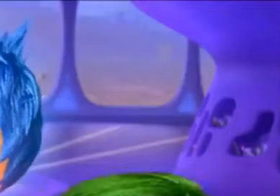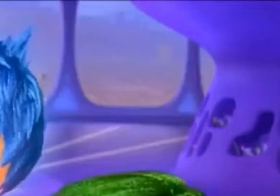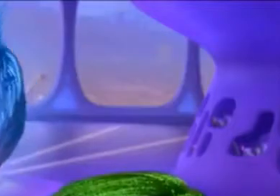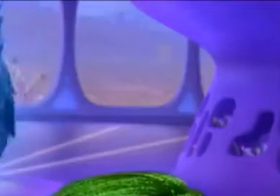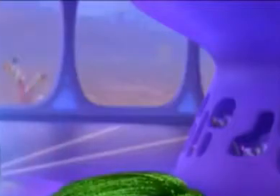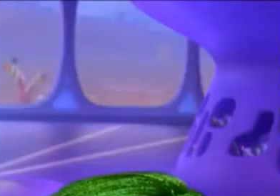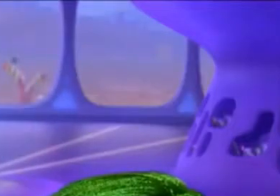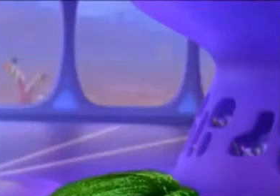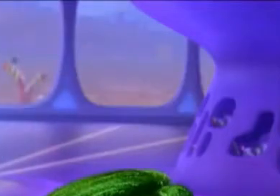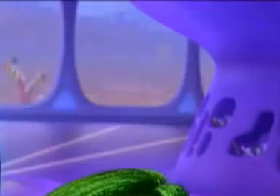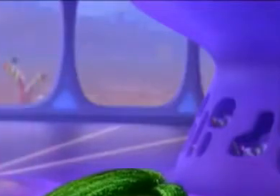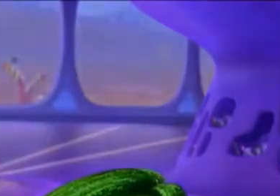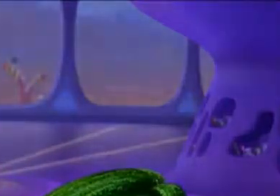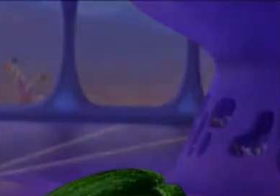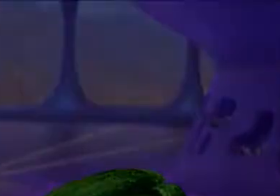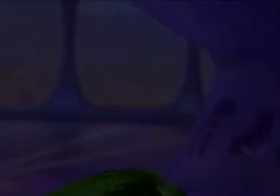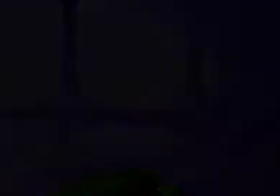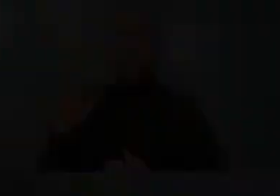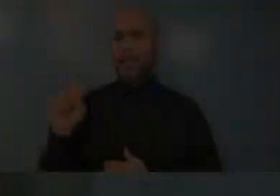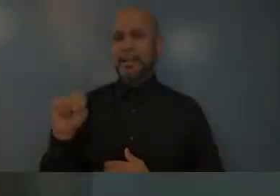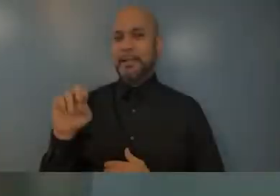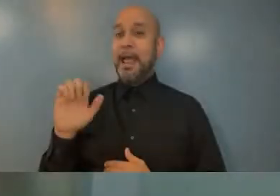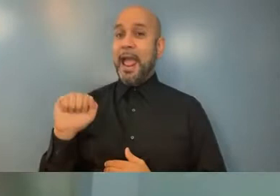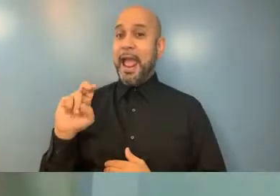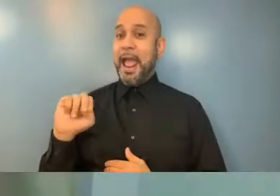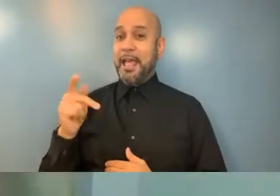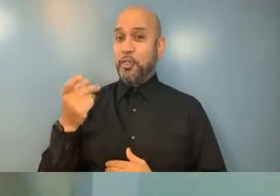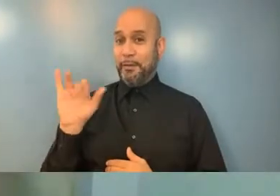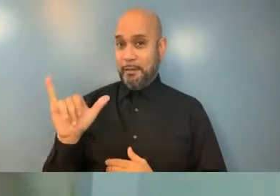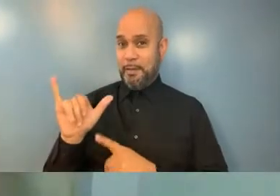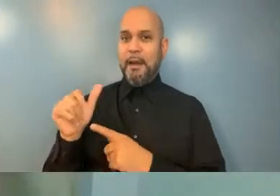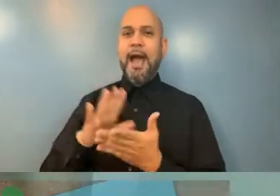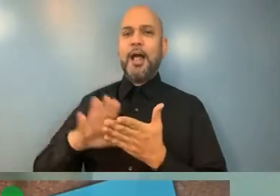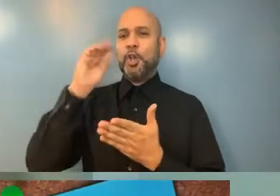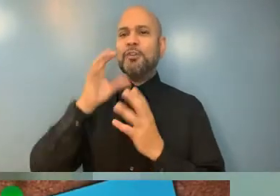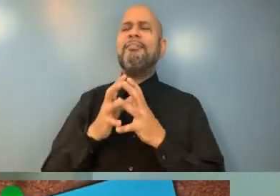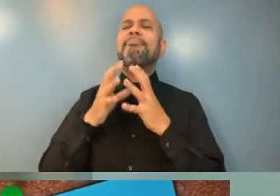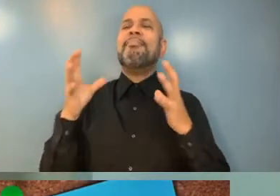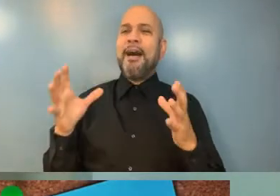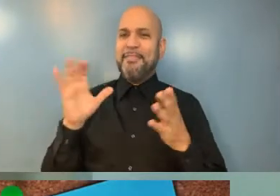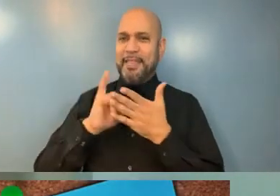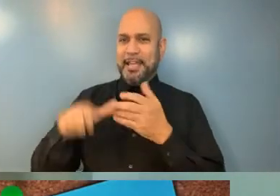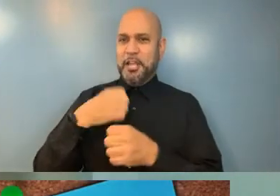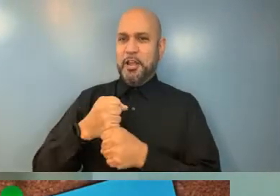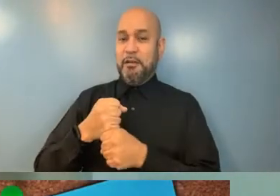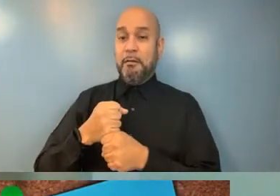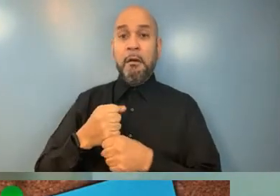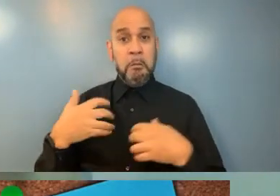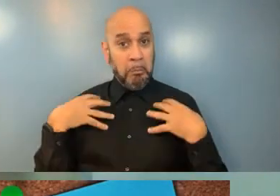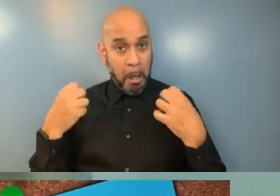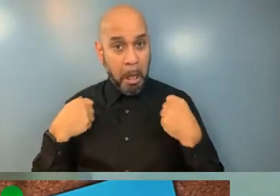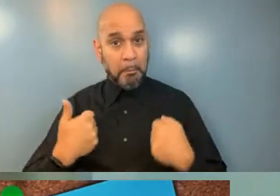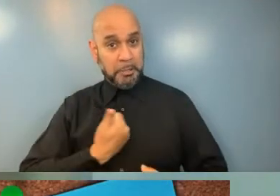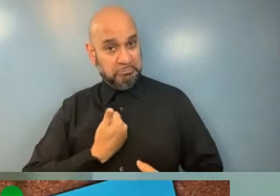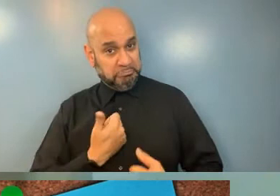Pretend we can't speak English. Don't worry, I got this. I learned a lot that year. I gained more confidence in myself.